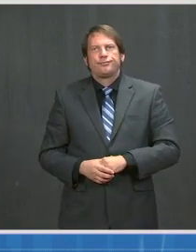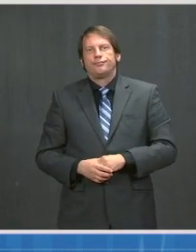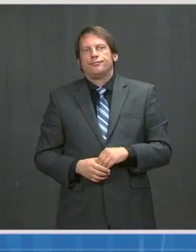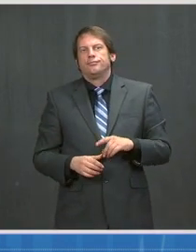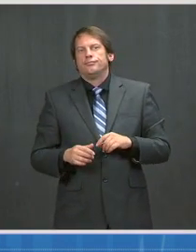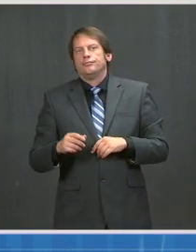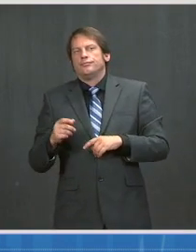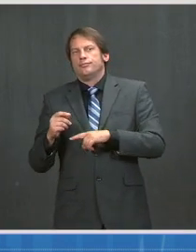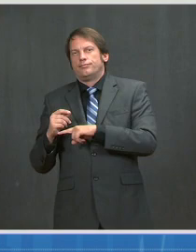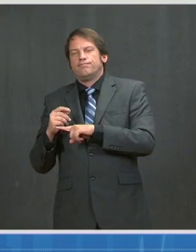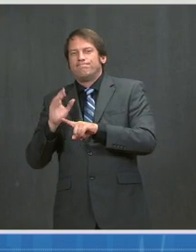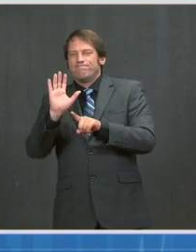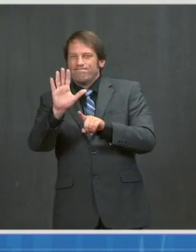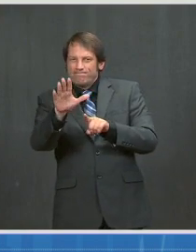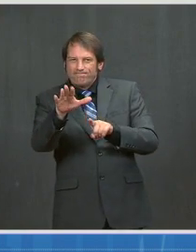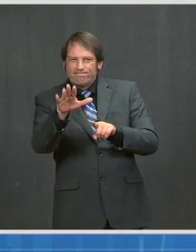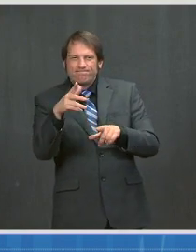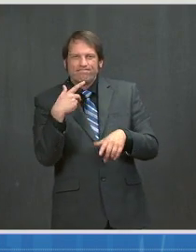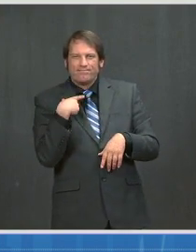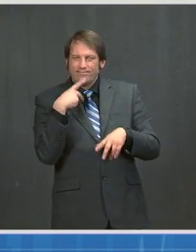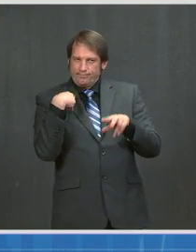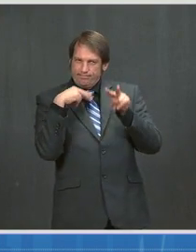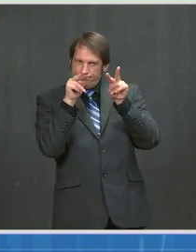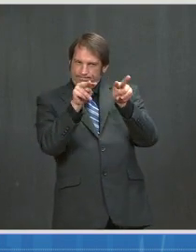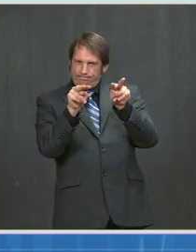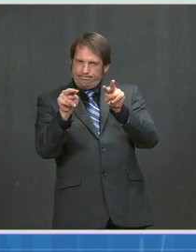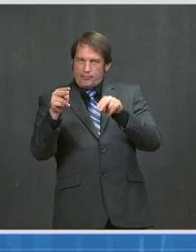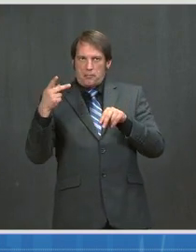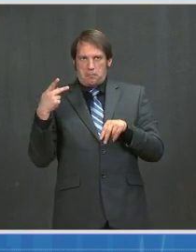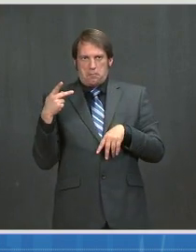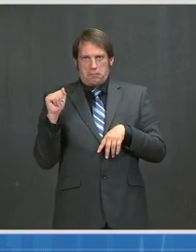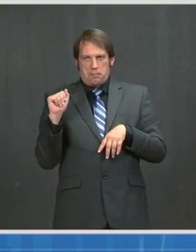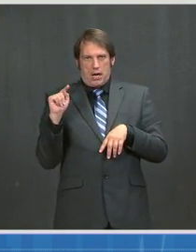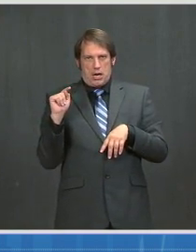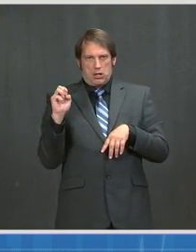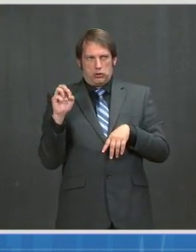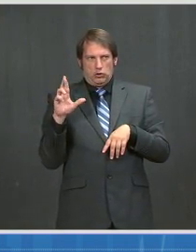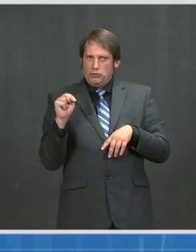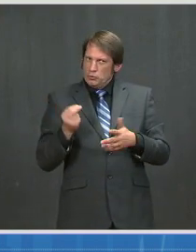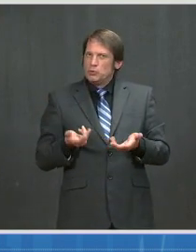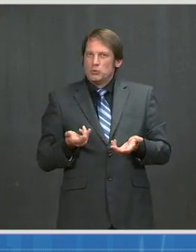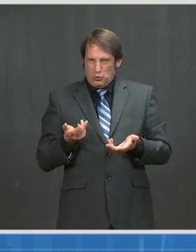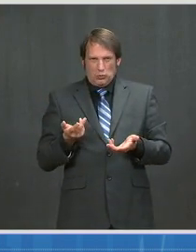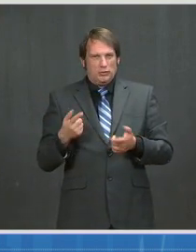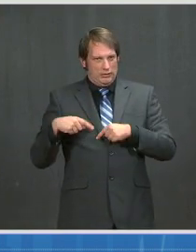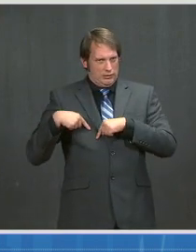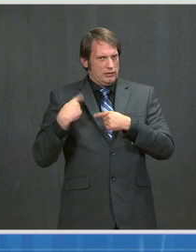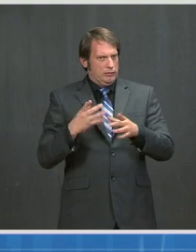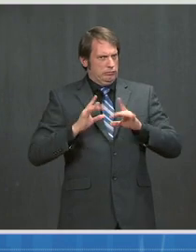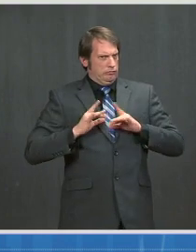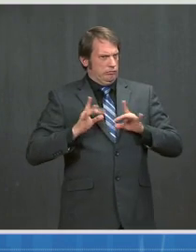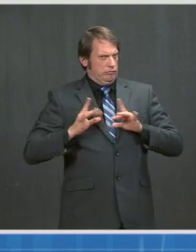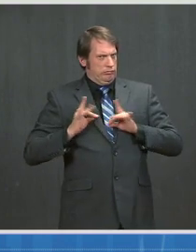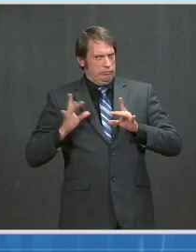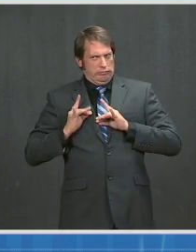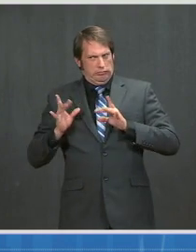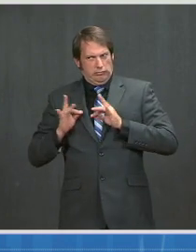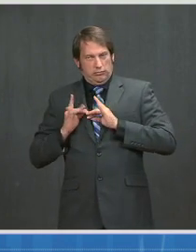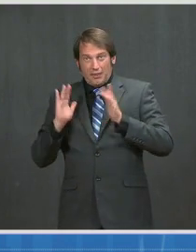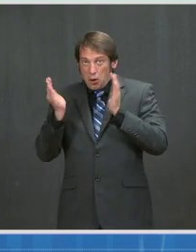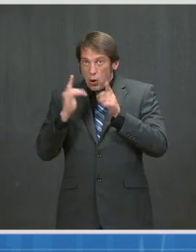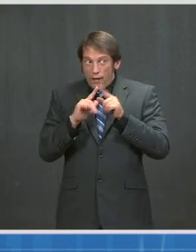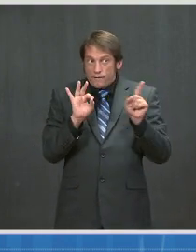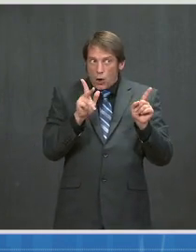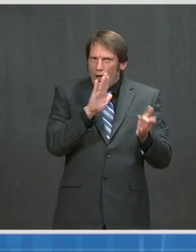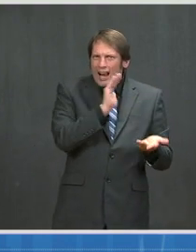its toll both in terms of transmissibility and mortality, much more than the influenza. And I think with these variants, we